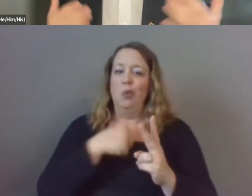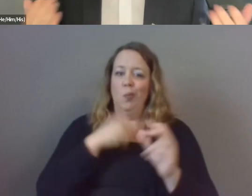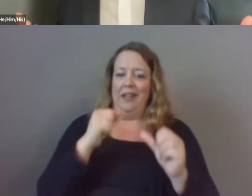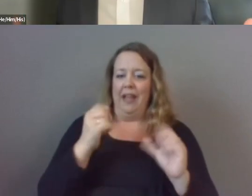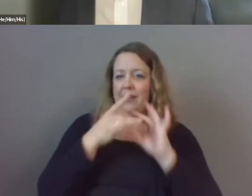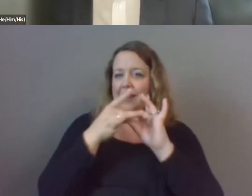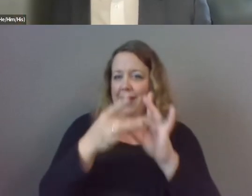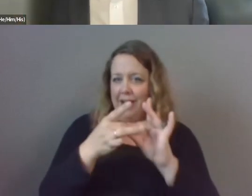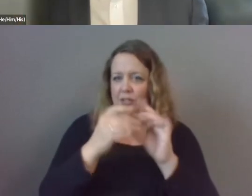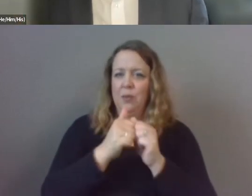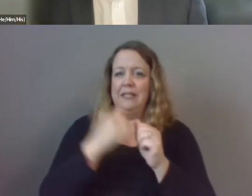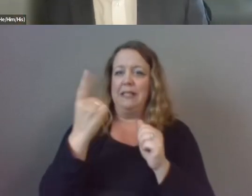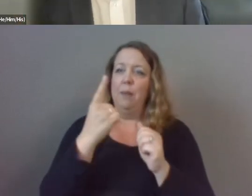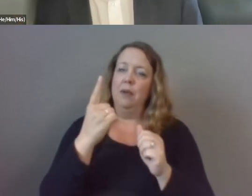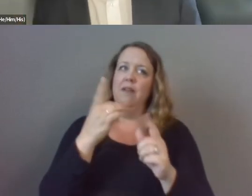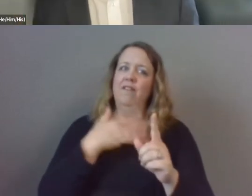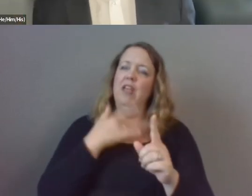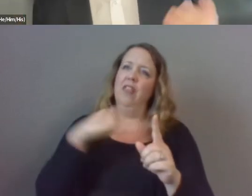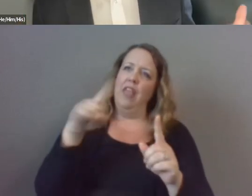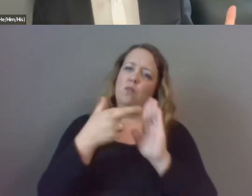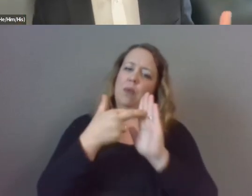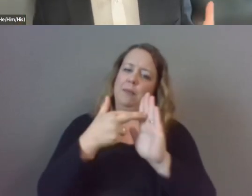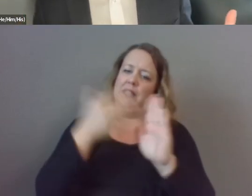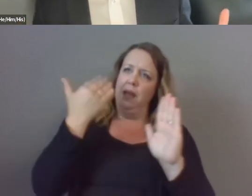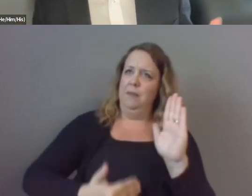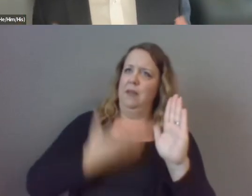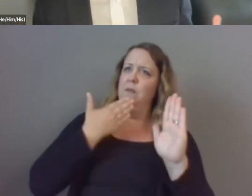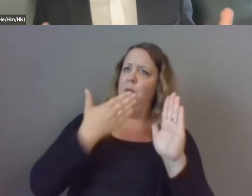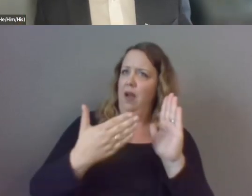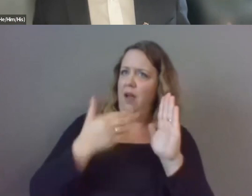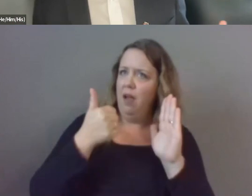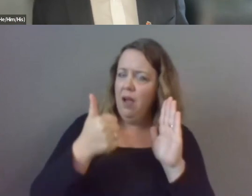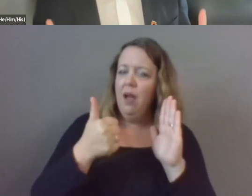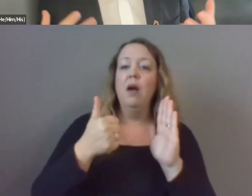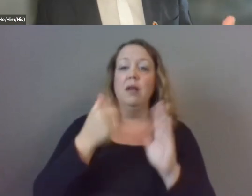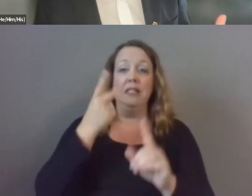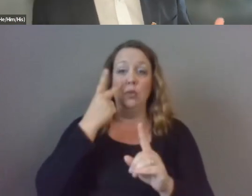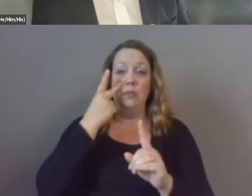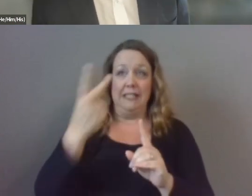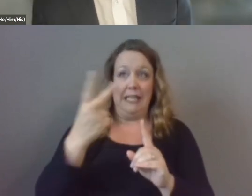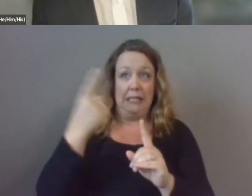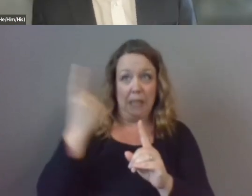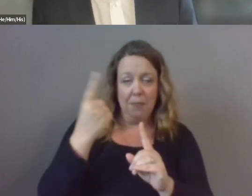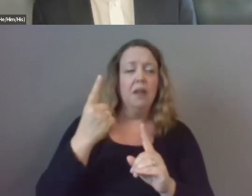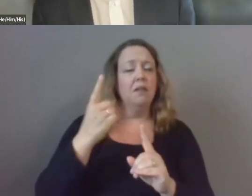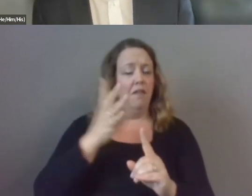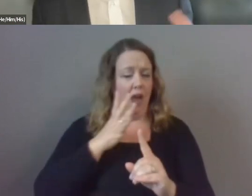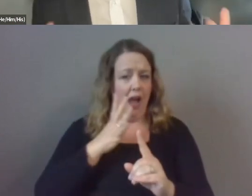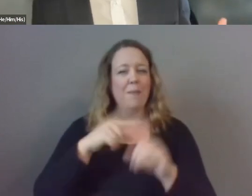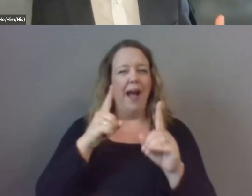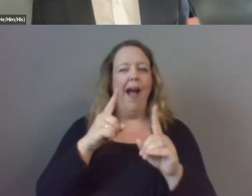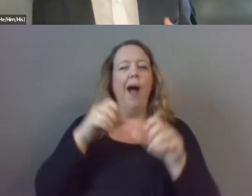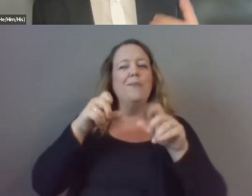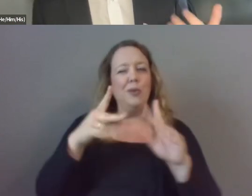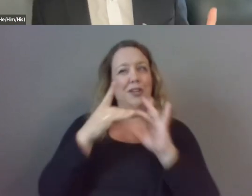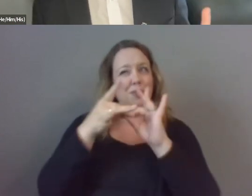by whom you feel represented and and seeing somebody is one thing but having the opportunity to connect with them and learn more